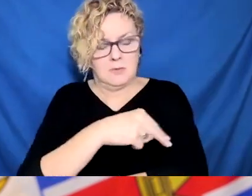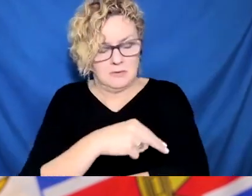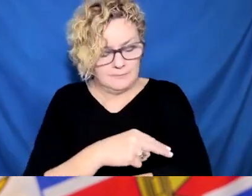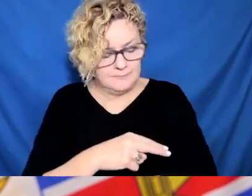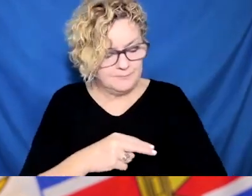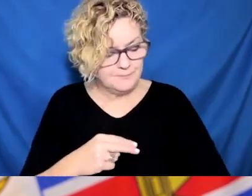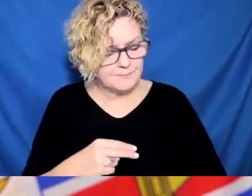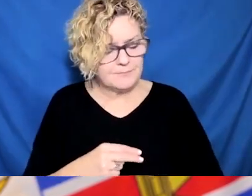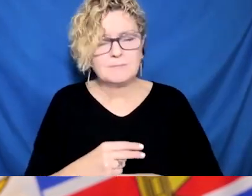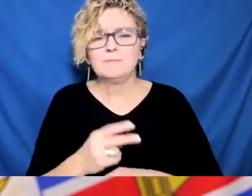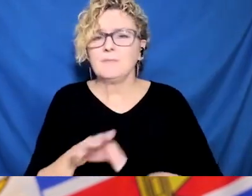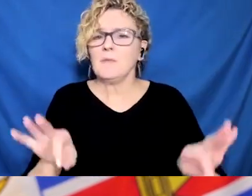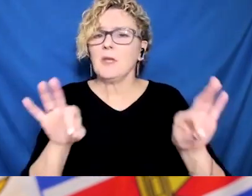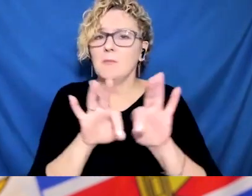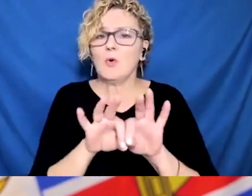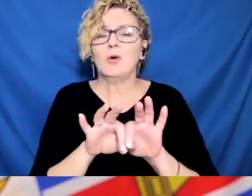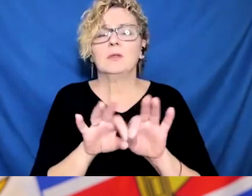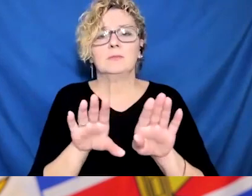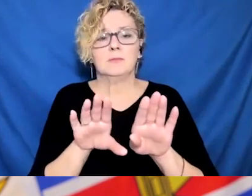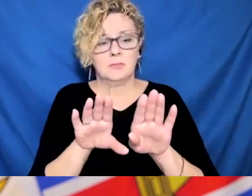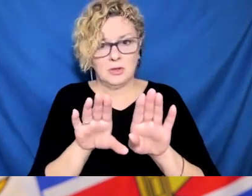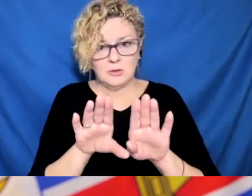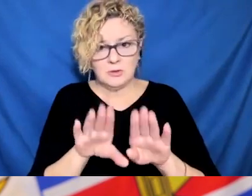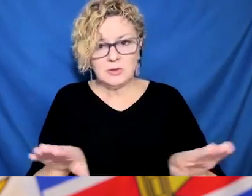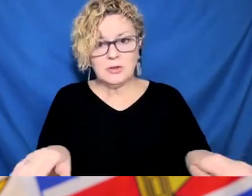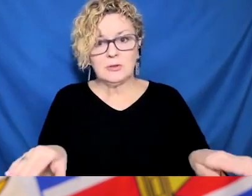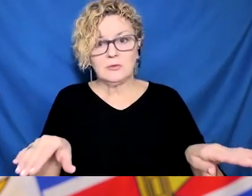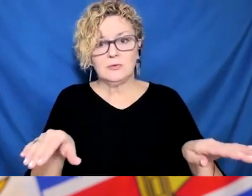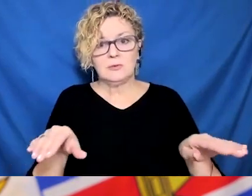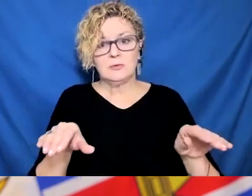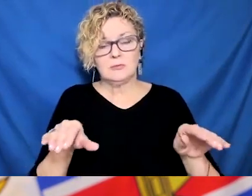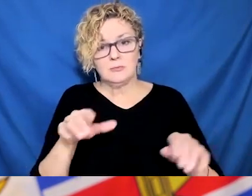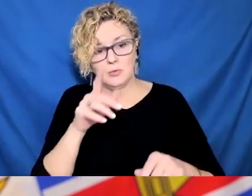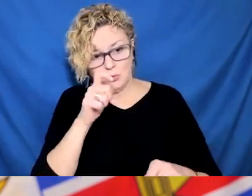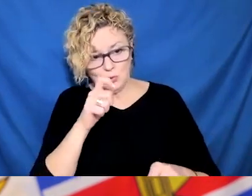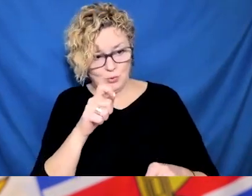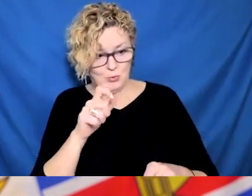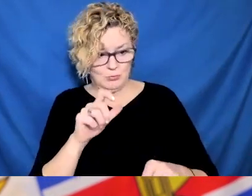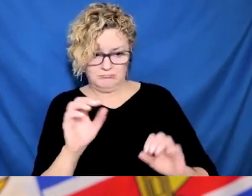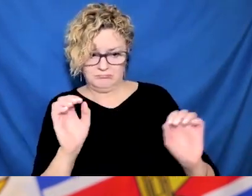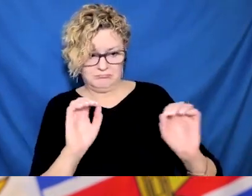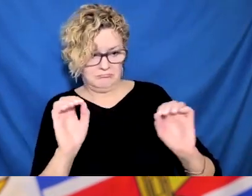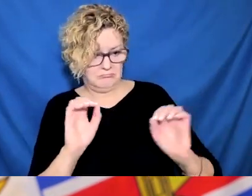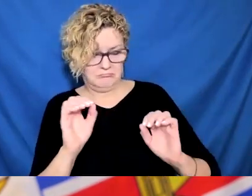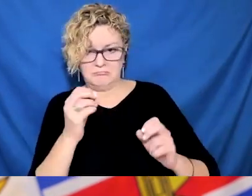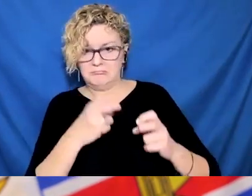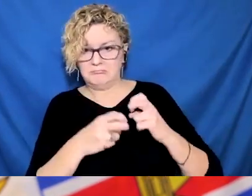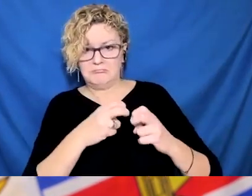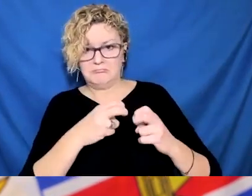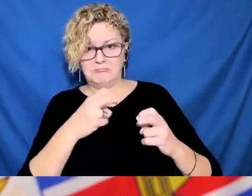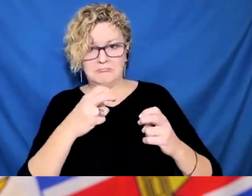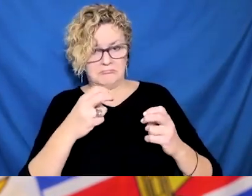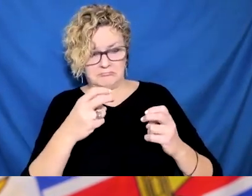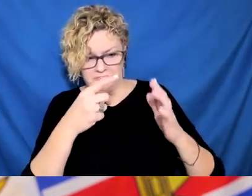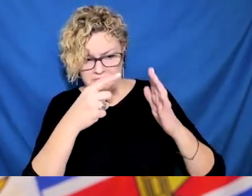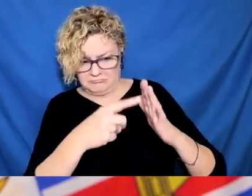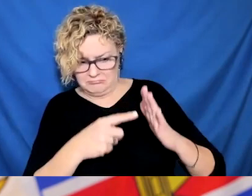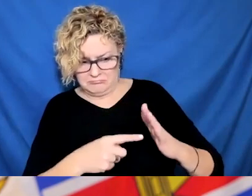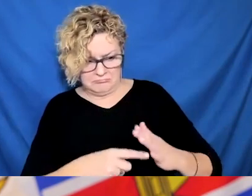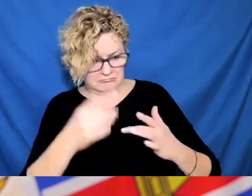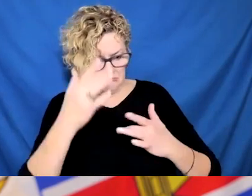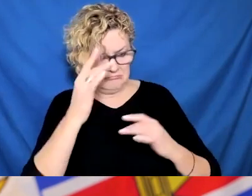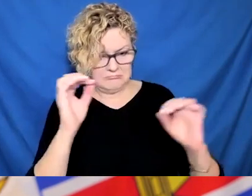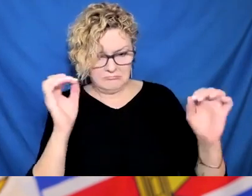achieving this balance, recognizing that depending on vaccination and booster doses, that illness